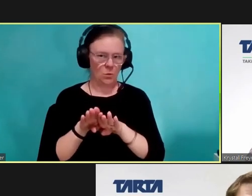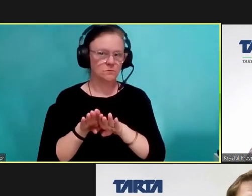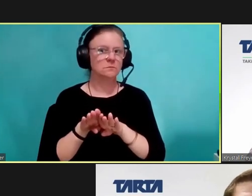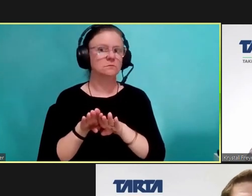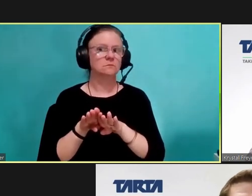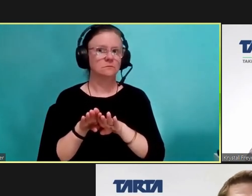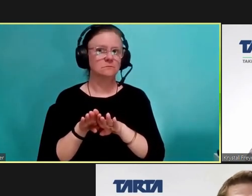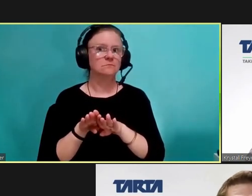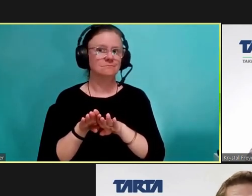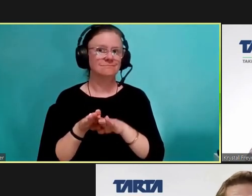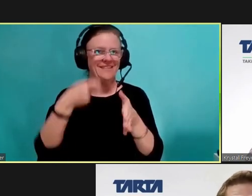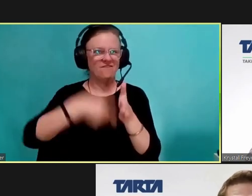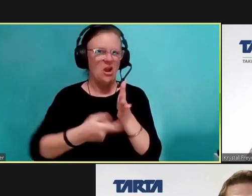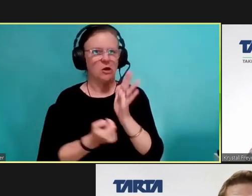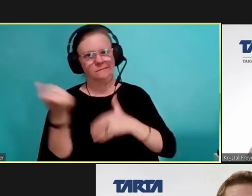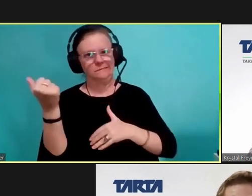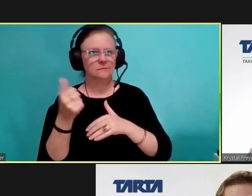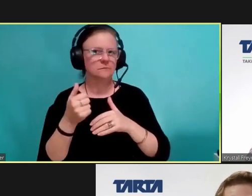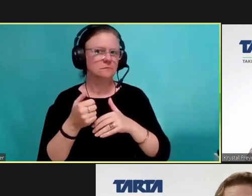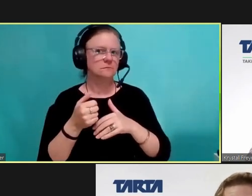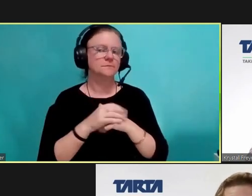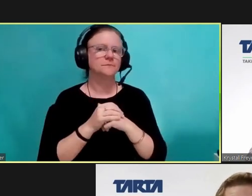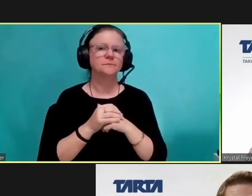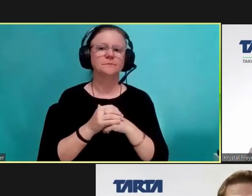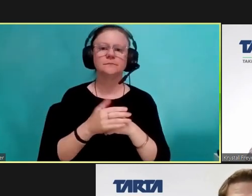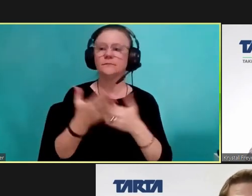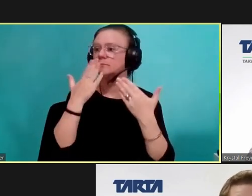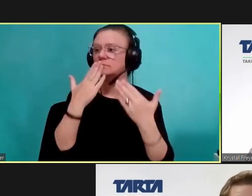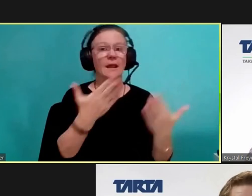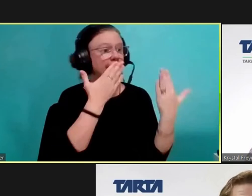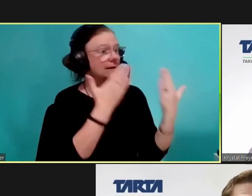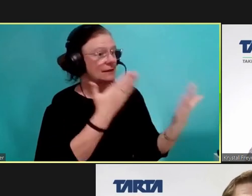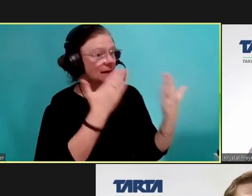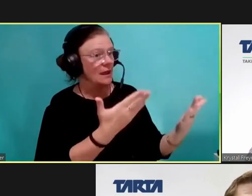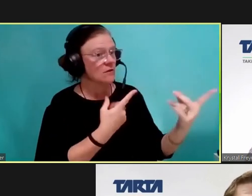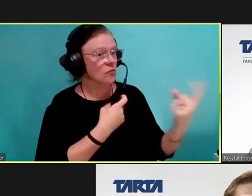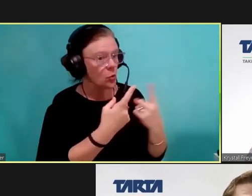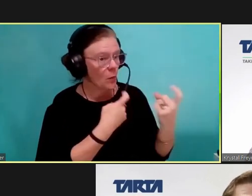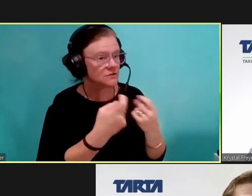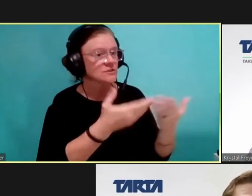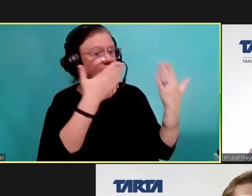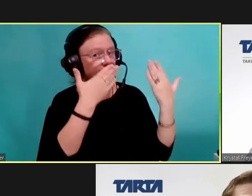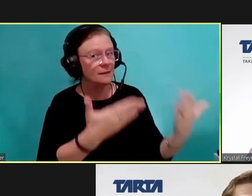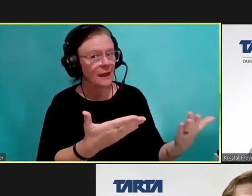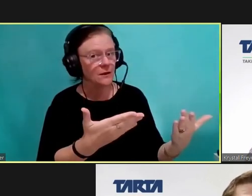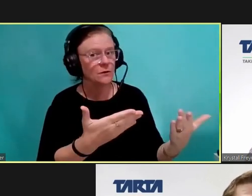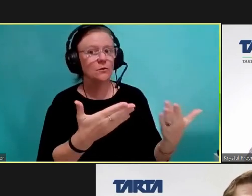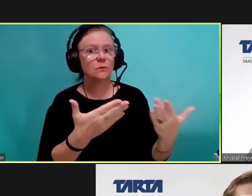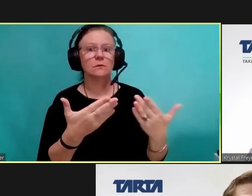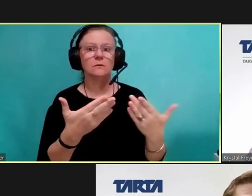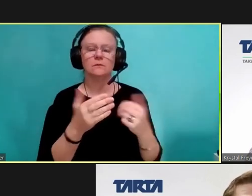there was the fare elimination. Crouch- Excellent. Well, thank you everyone so much for putting in your questions